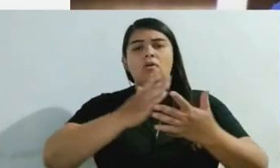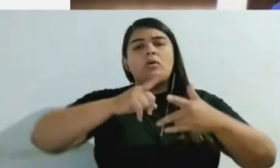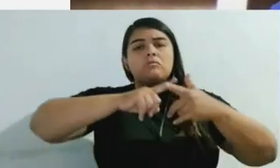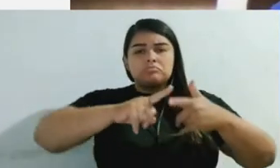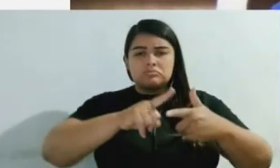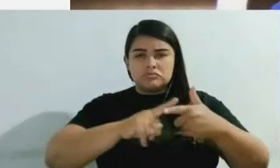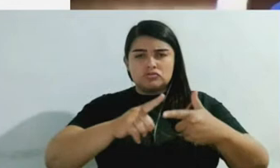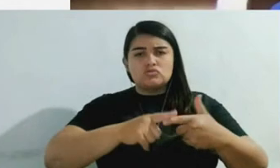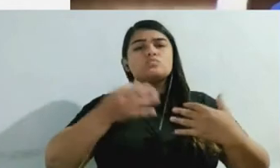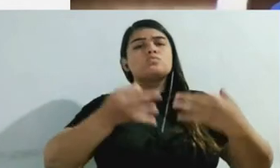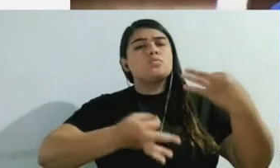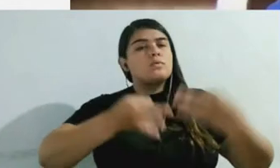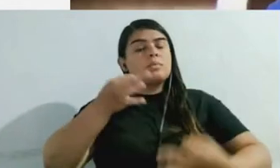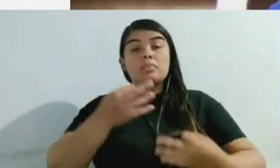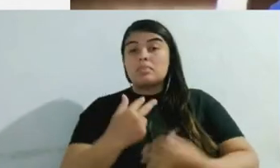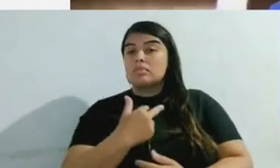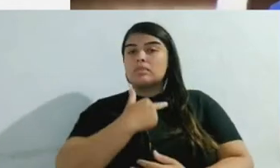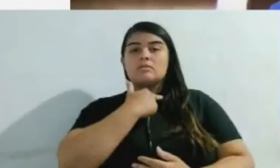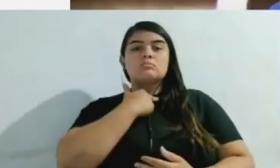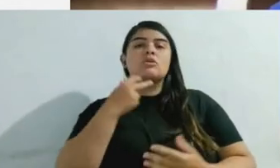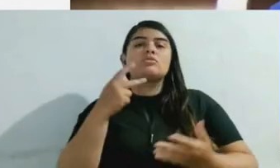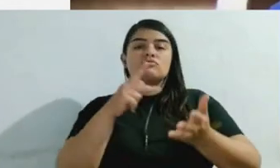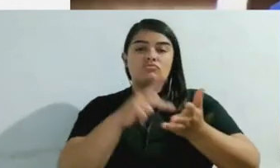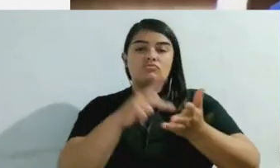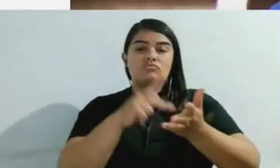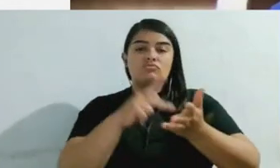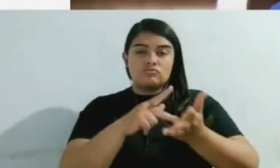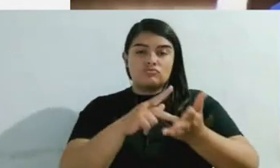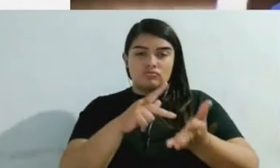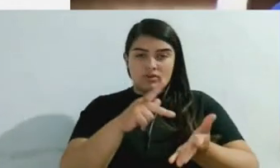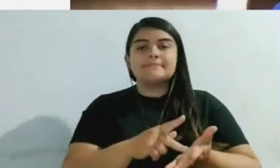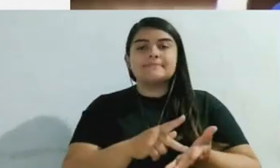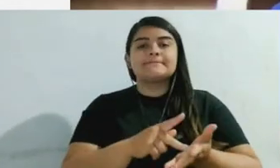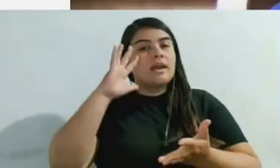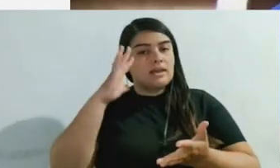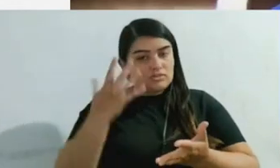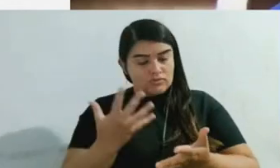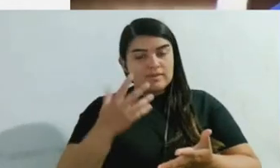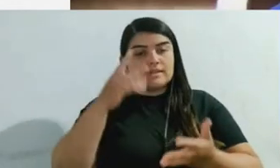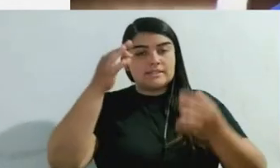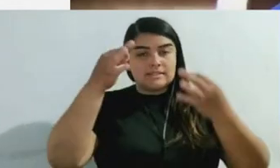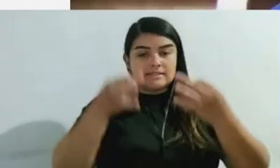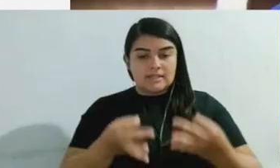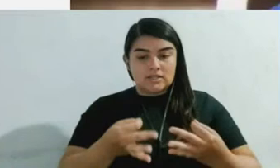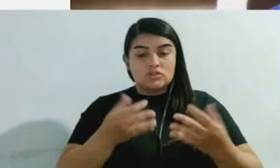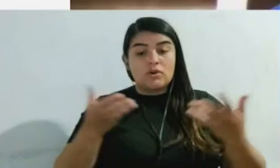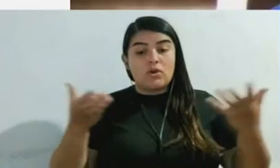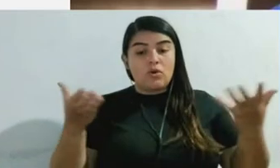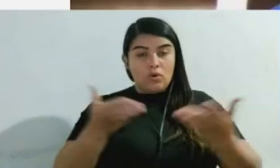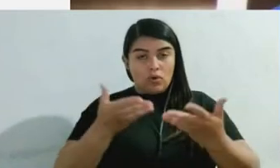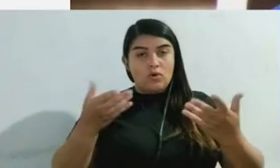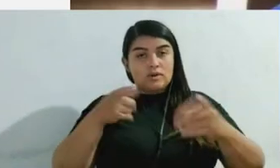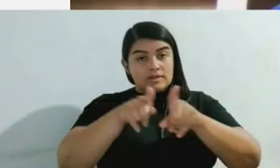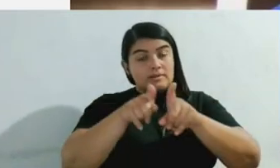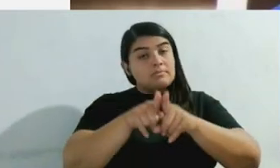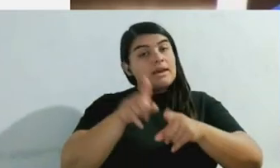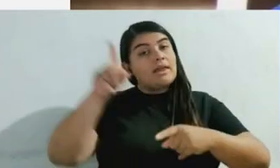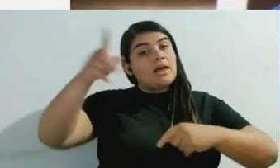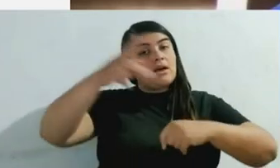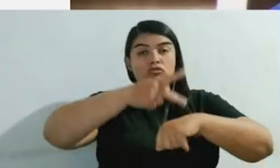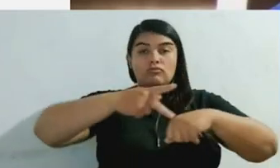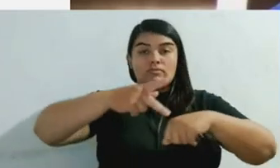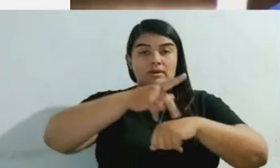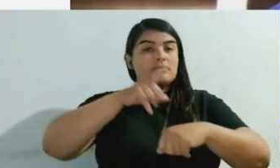code, judges had, at the time and still do today in the states, quite broad discretion in sentencing. The average